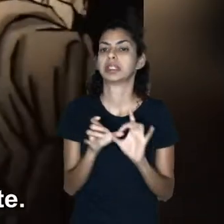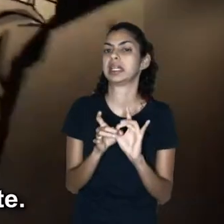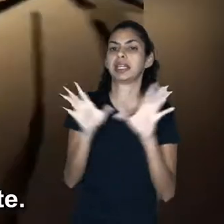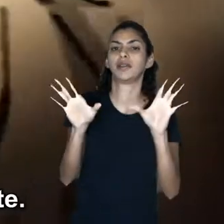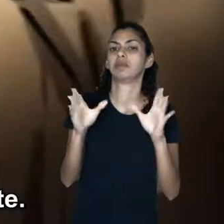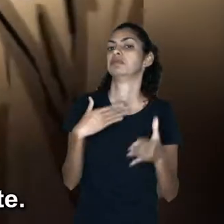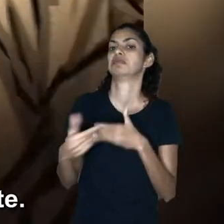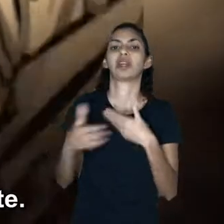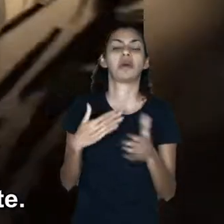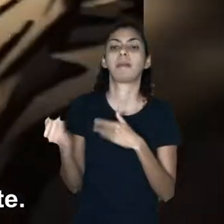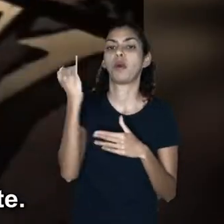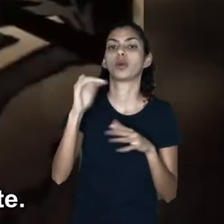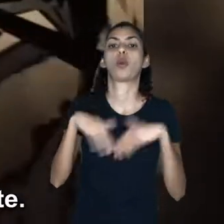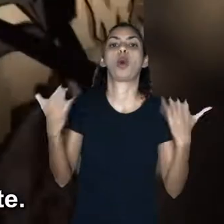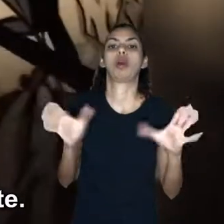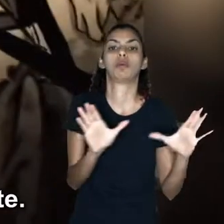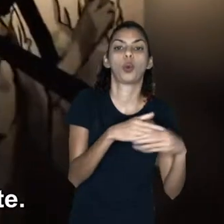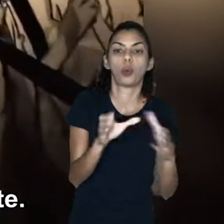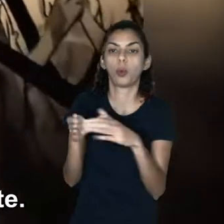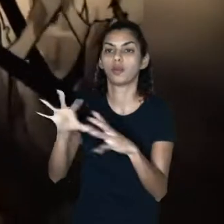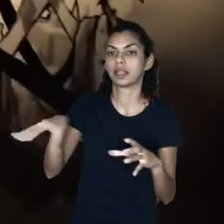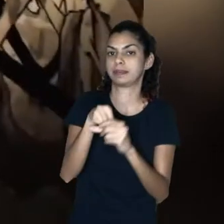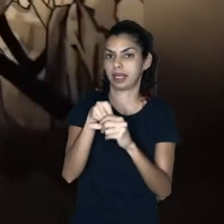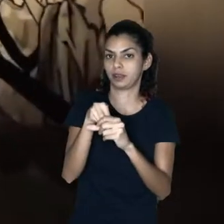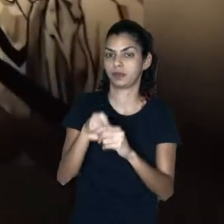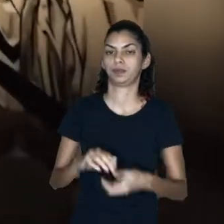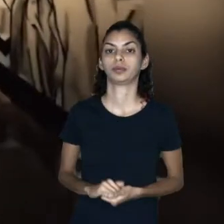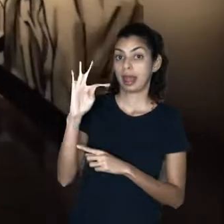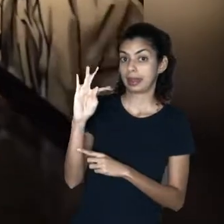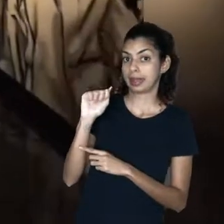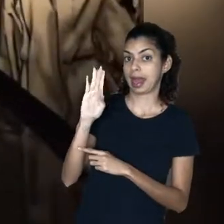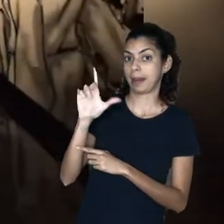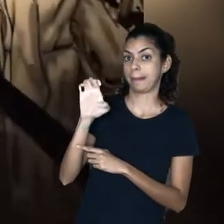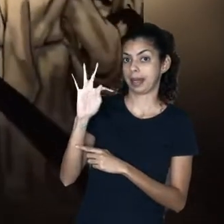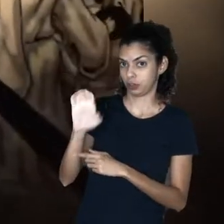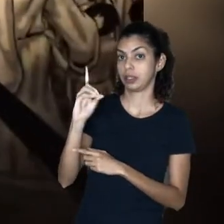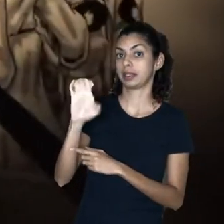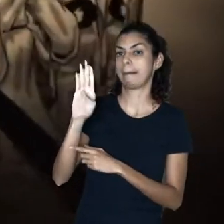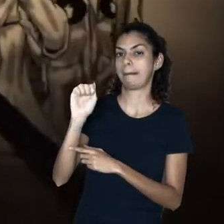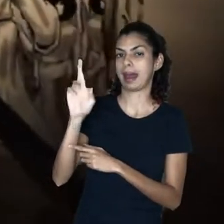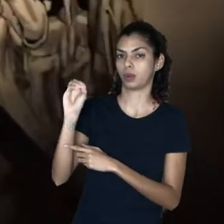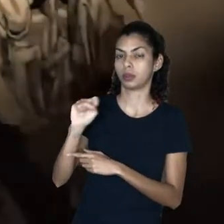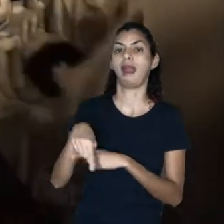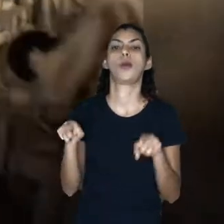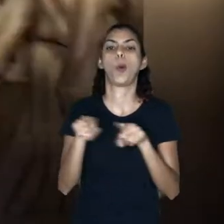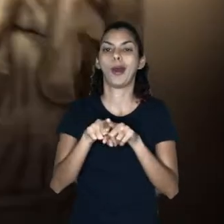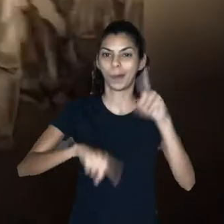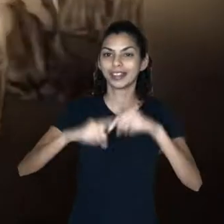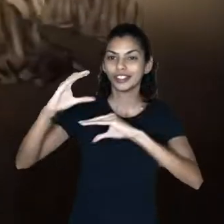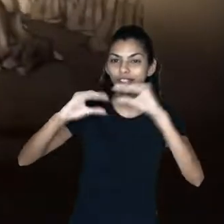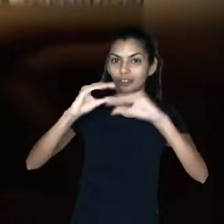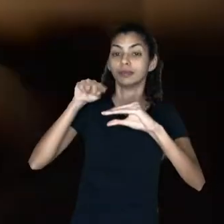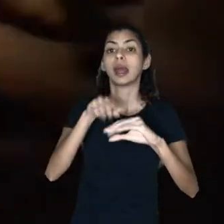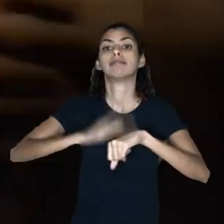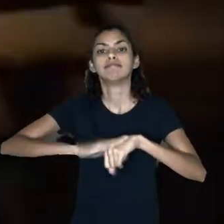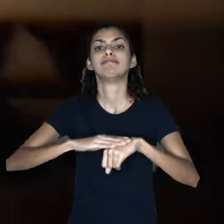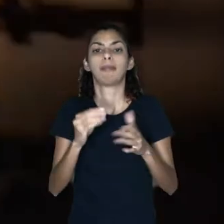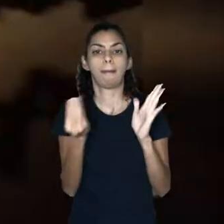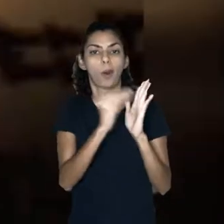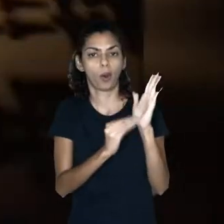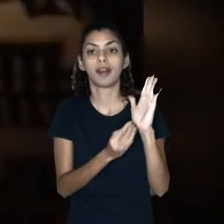no matter what crowd they were a part of. He documented his words on a clay tablet